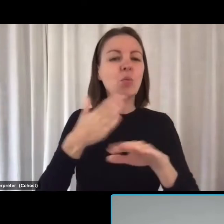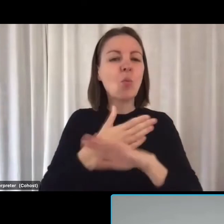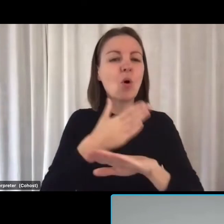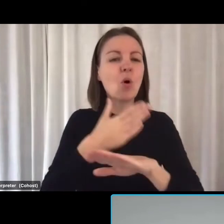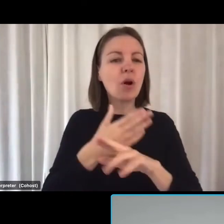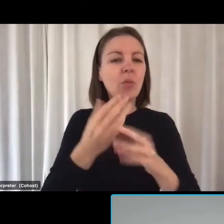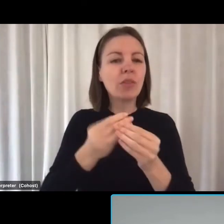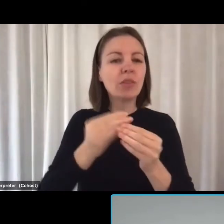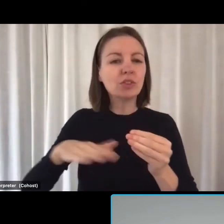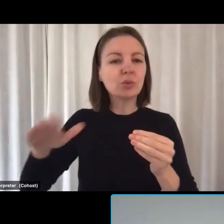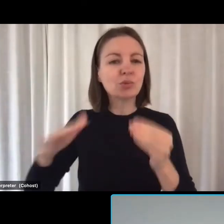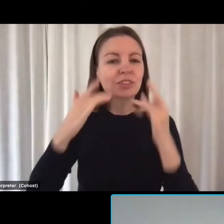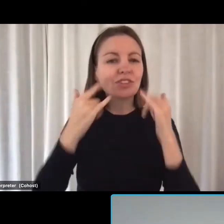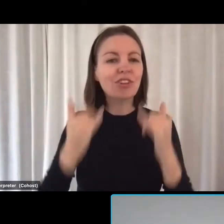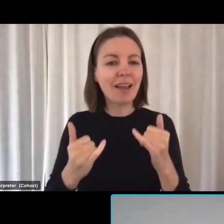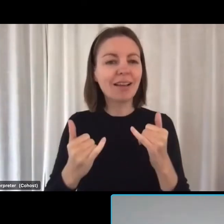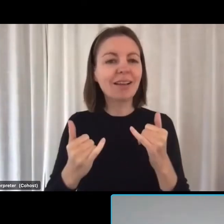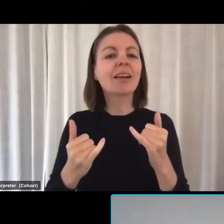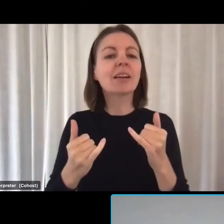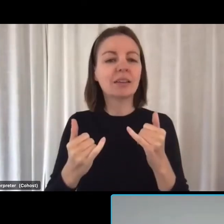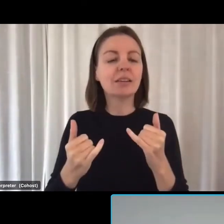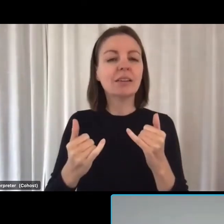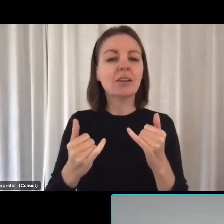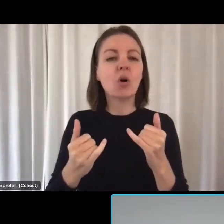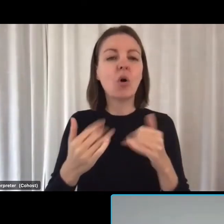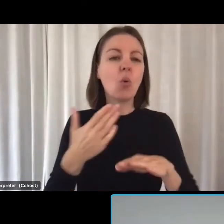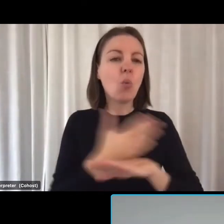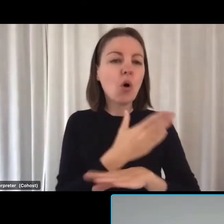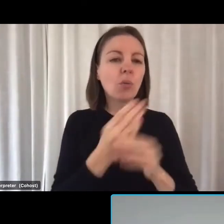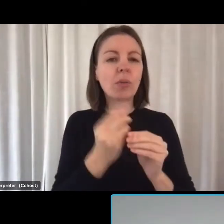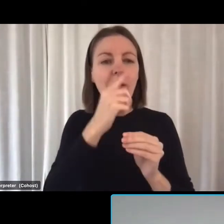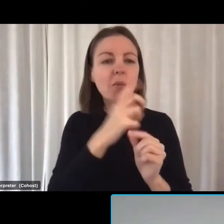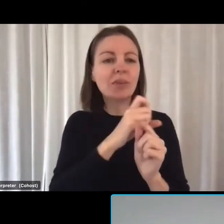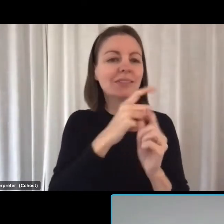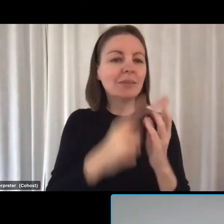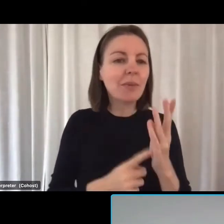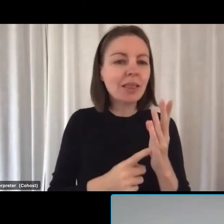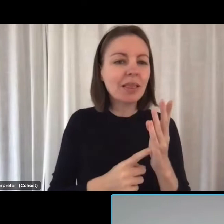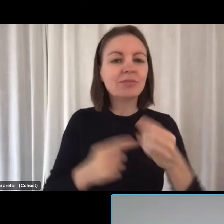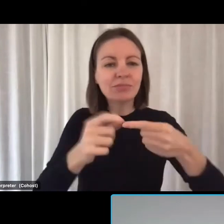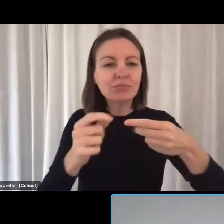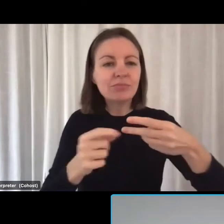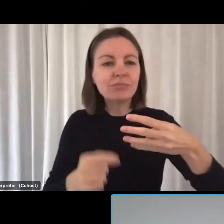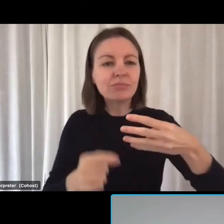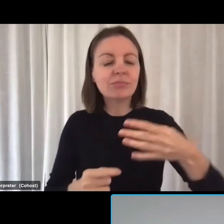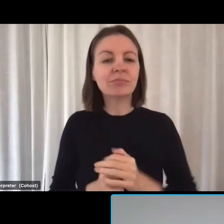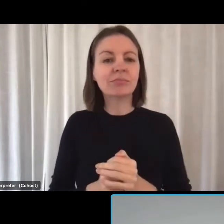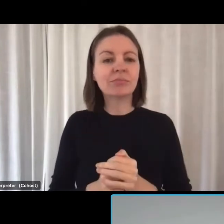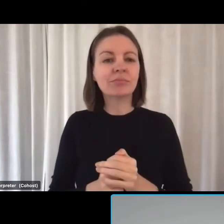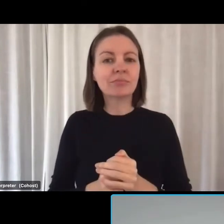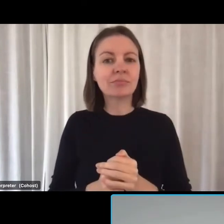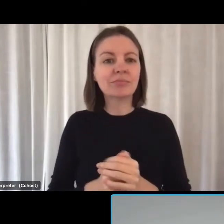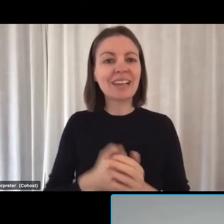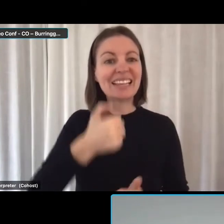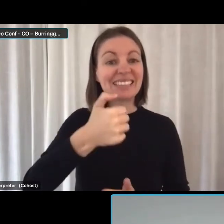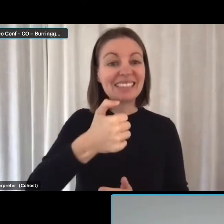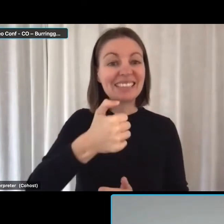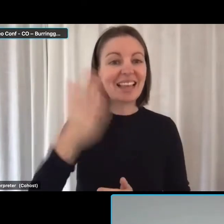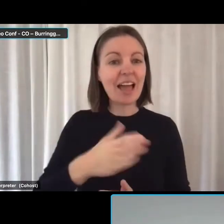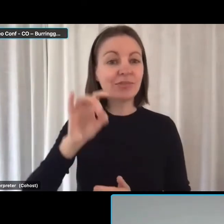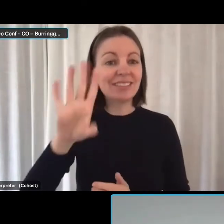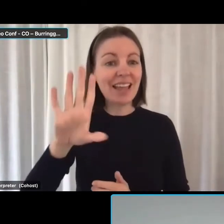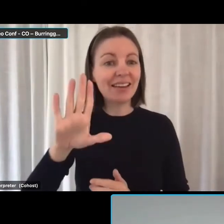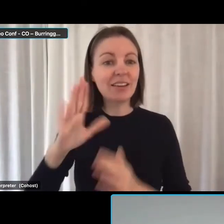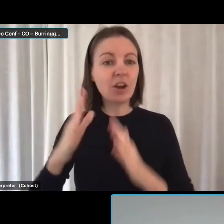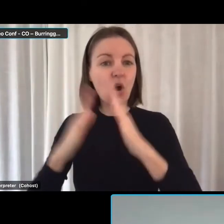example, or the working with people with disability. Six out of 10 Queensland providers do NDIS as well. So we're